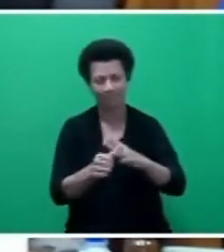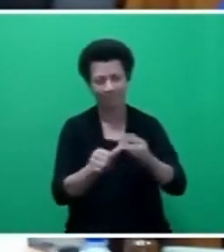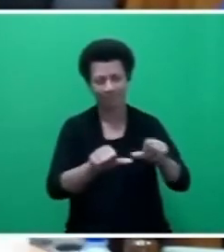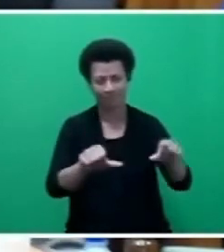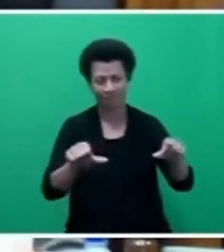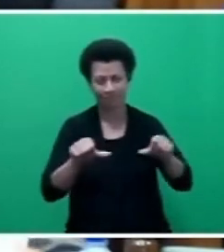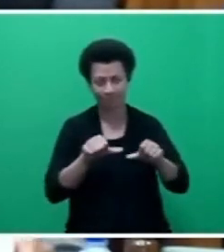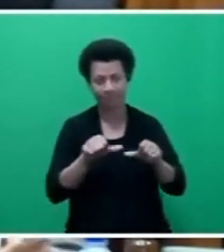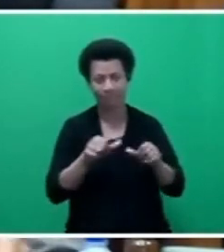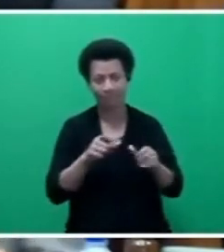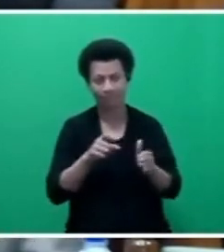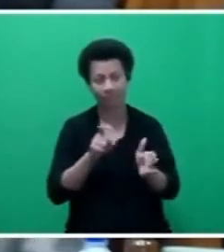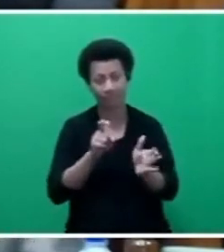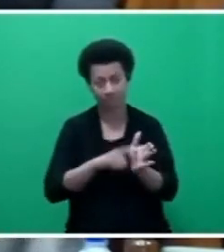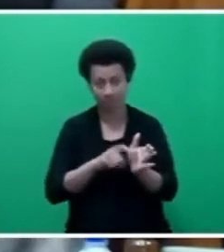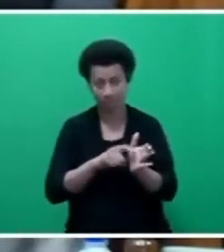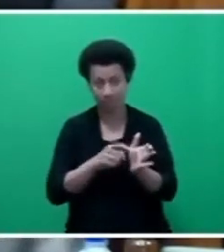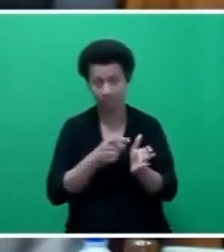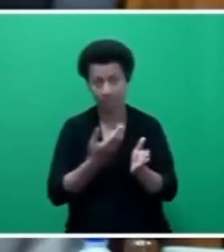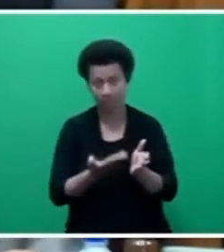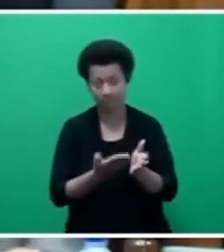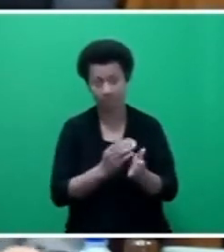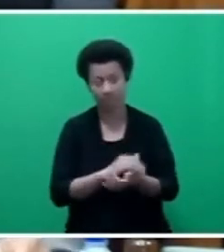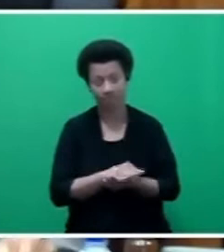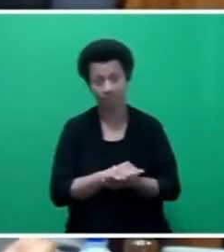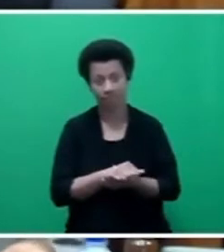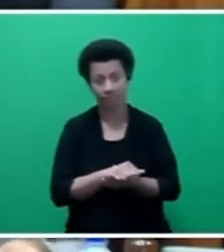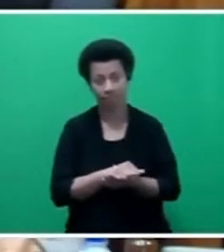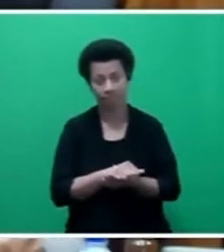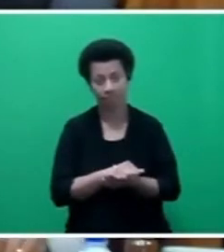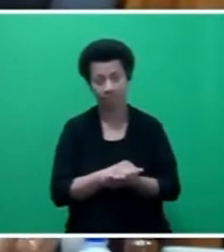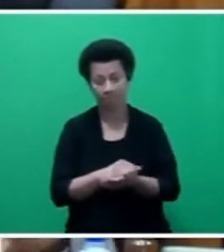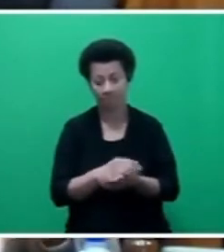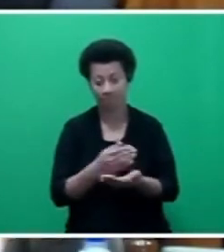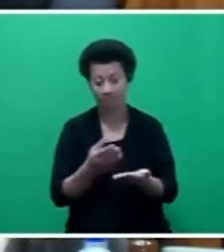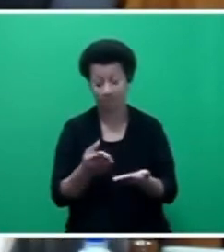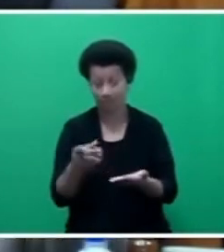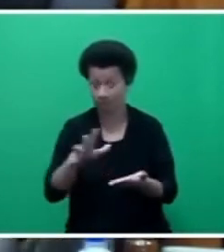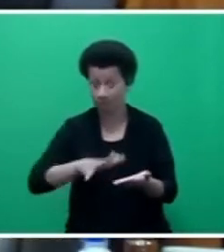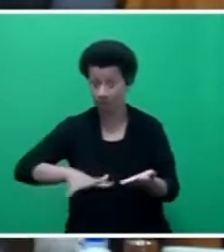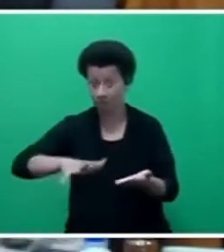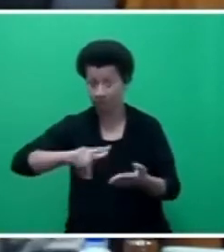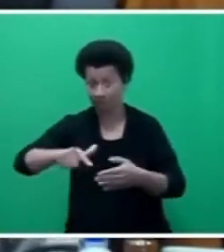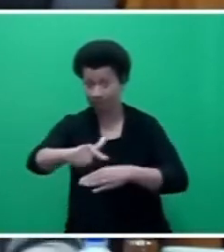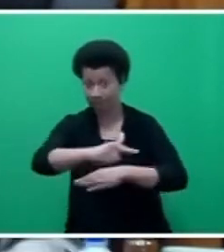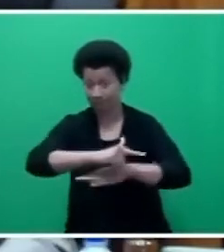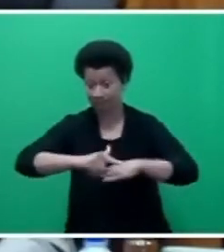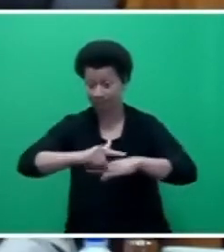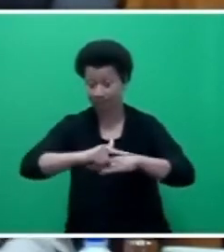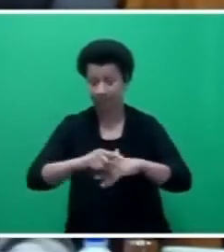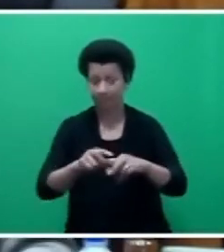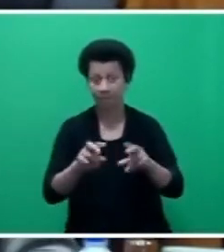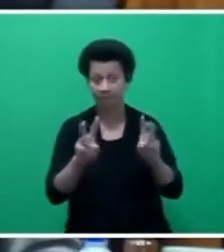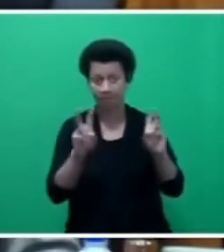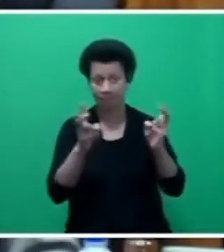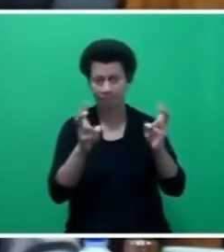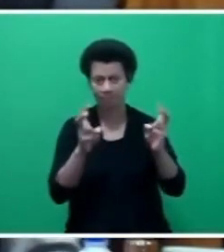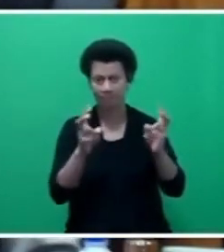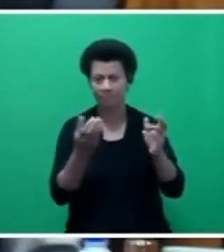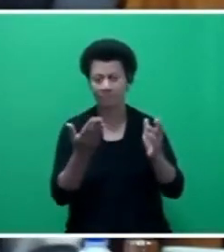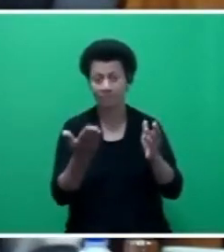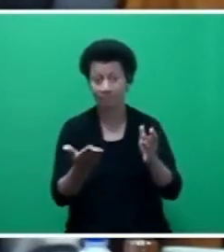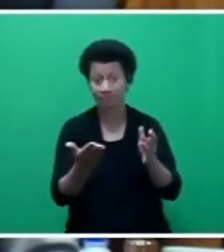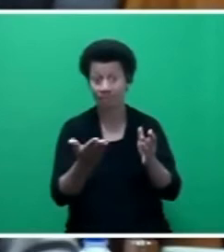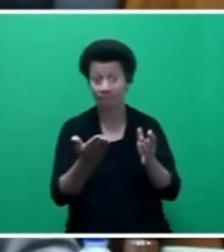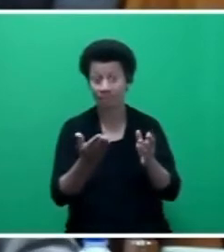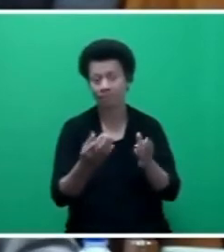legal basis of all land titles, all land leases